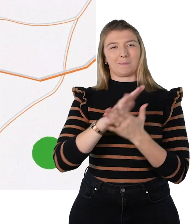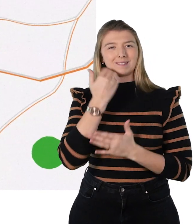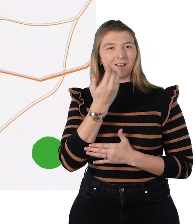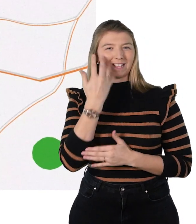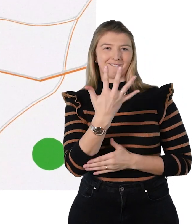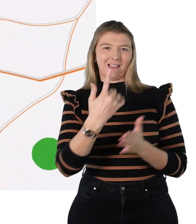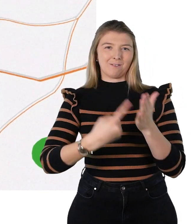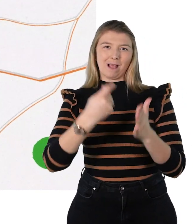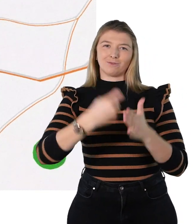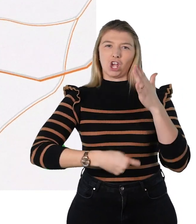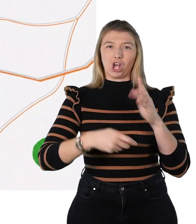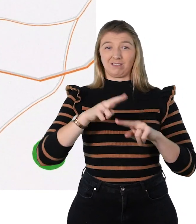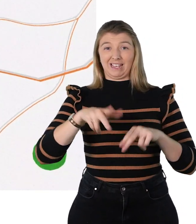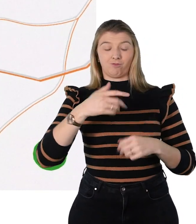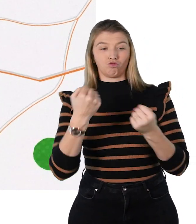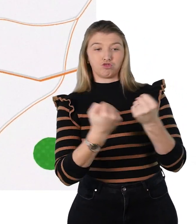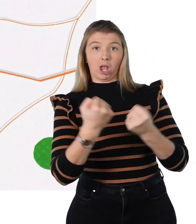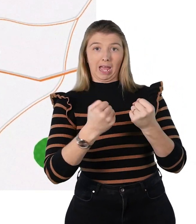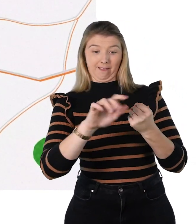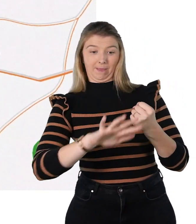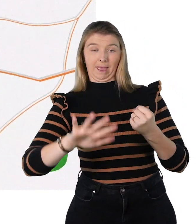7am to 7pm on weekdays.